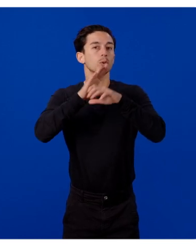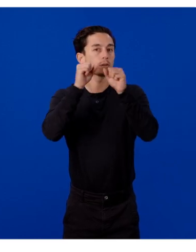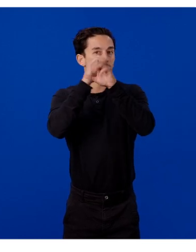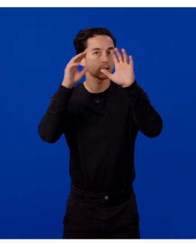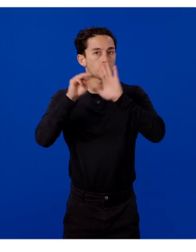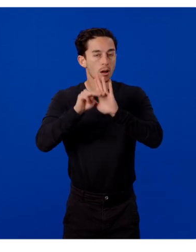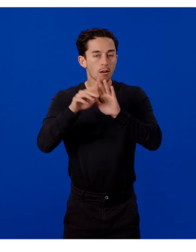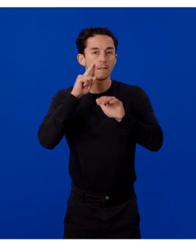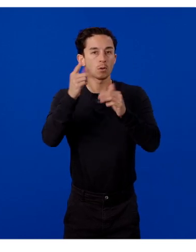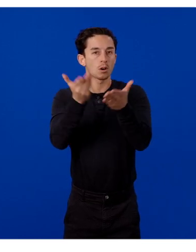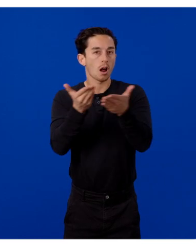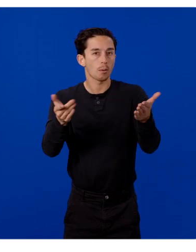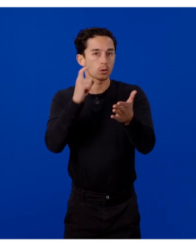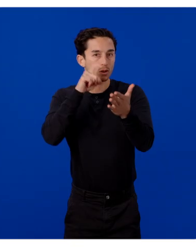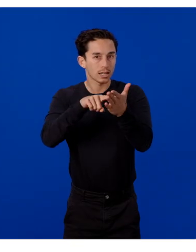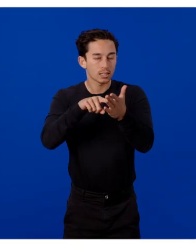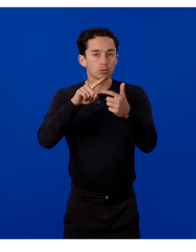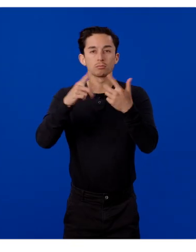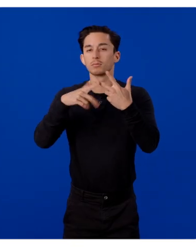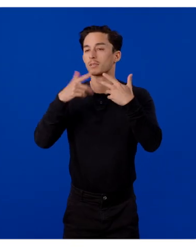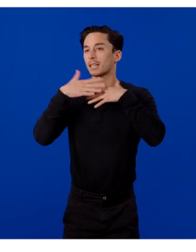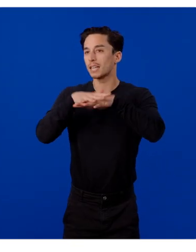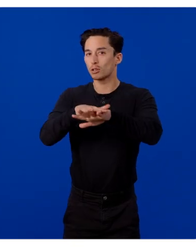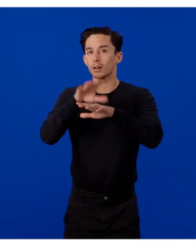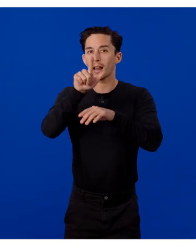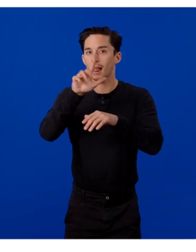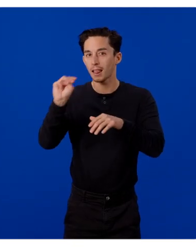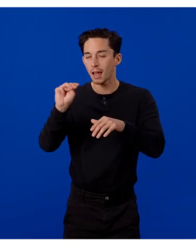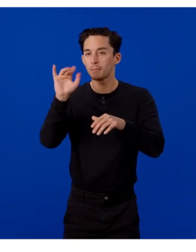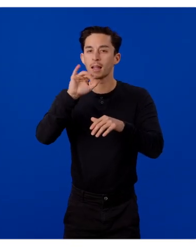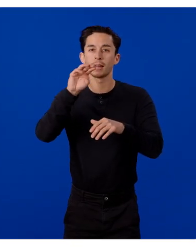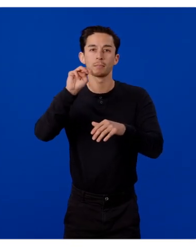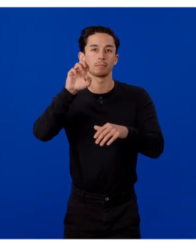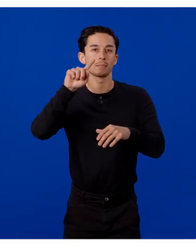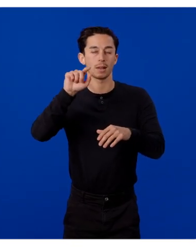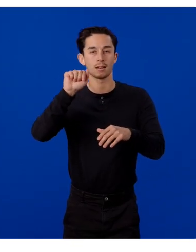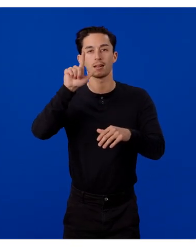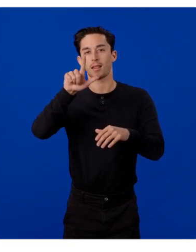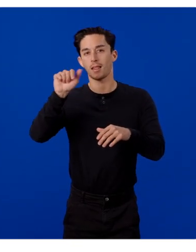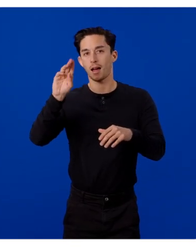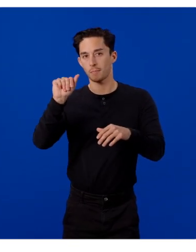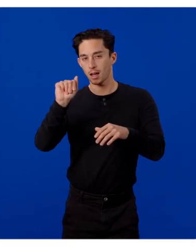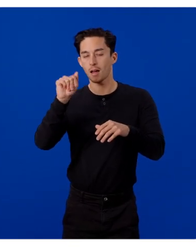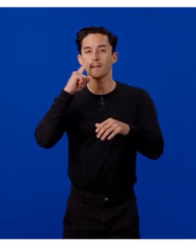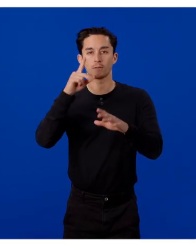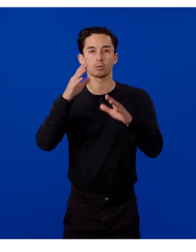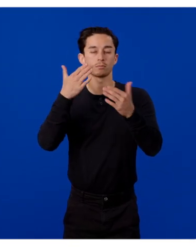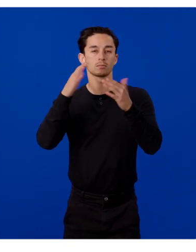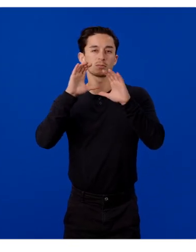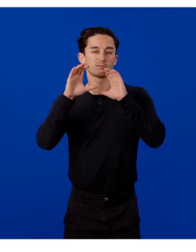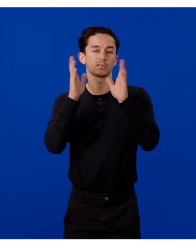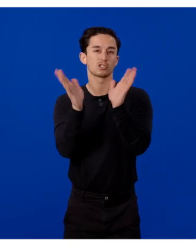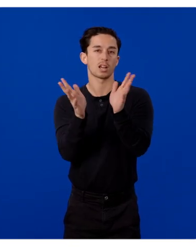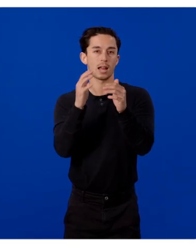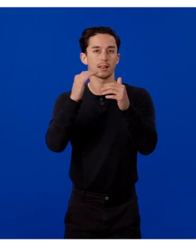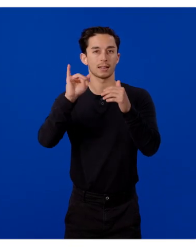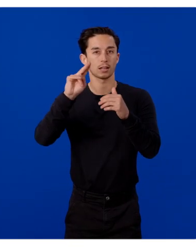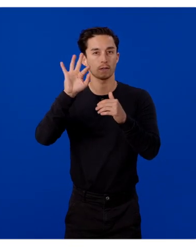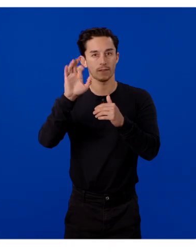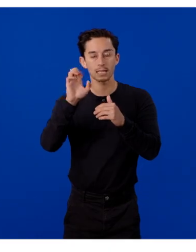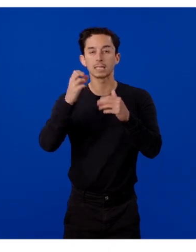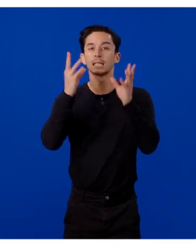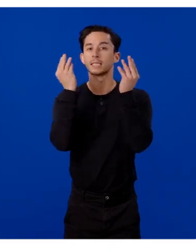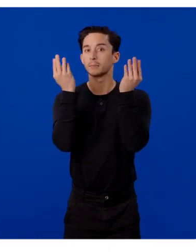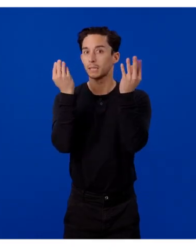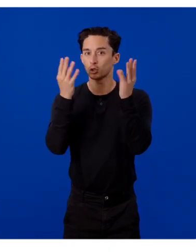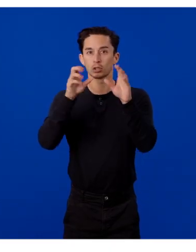object recognition, integrate an LLM such as MetaSlama to provide a chat interface, access the speaker system, and do much